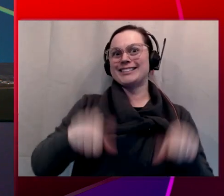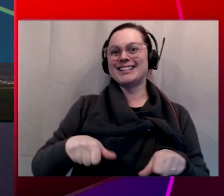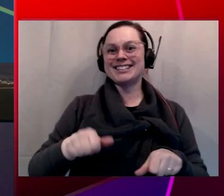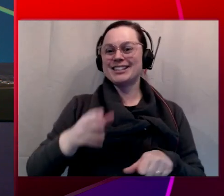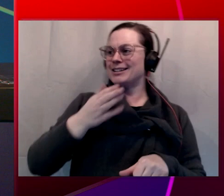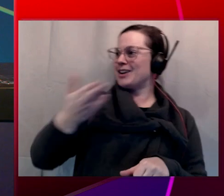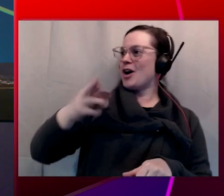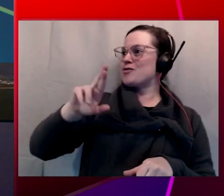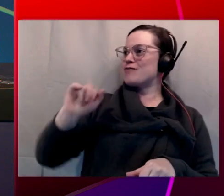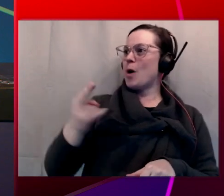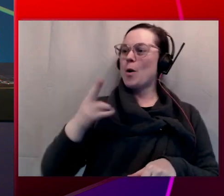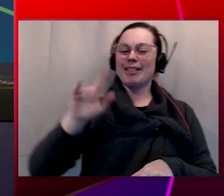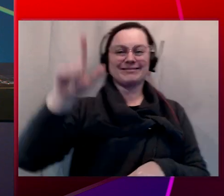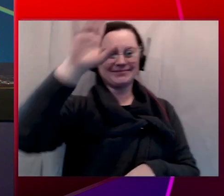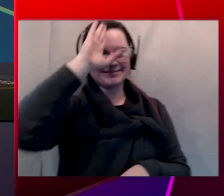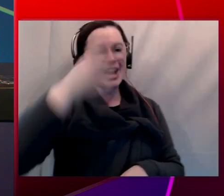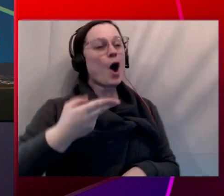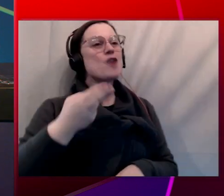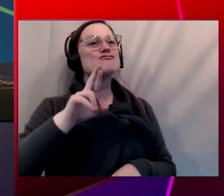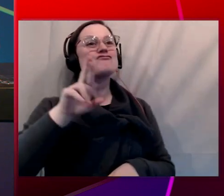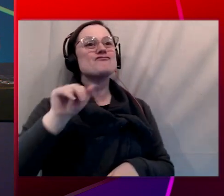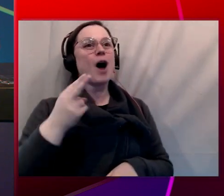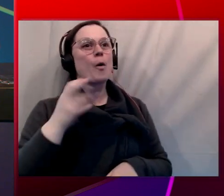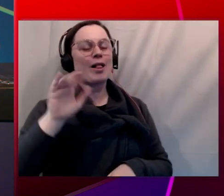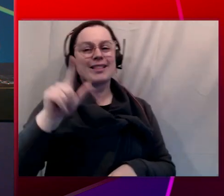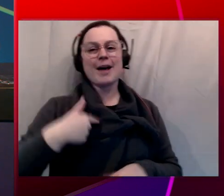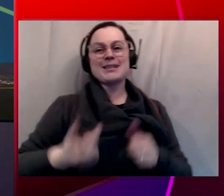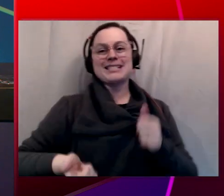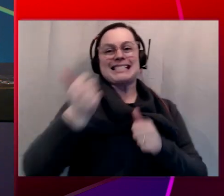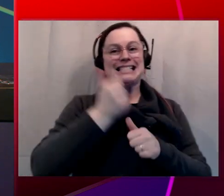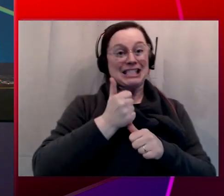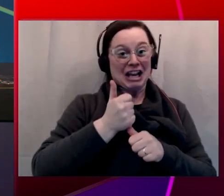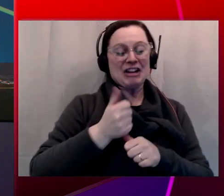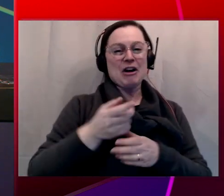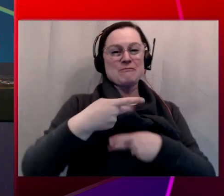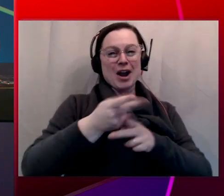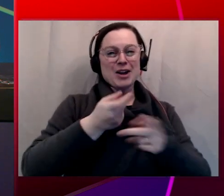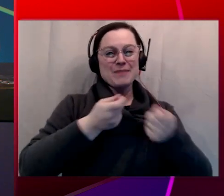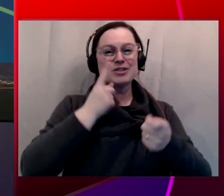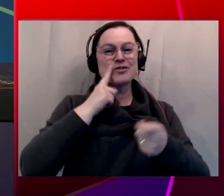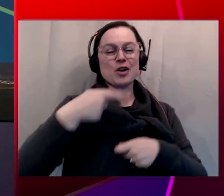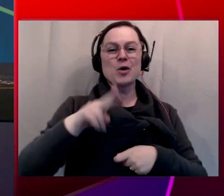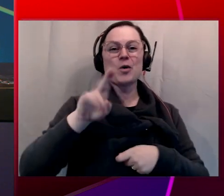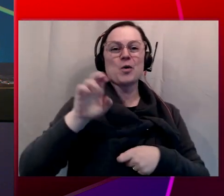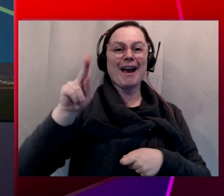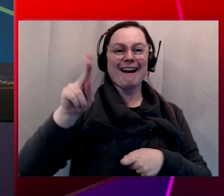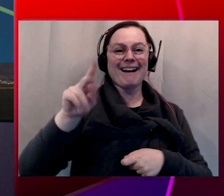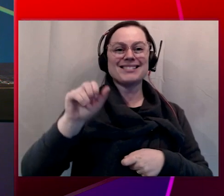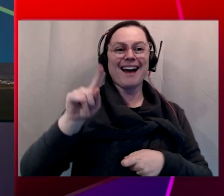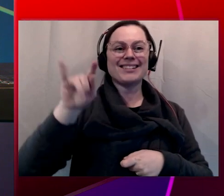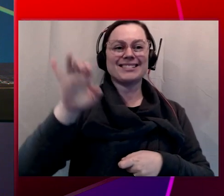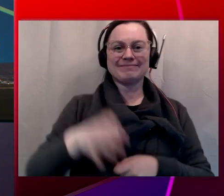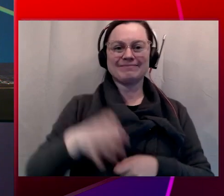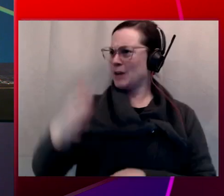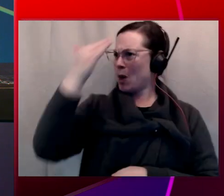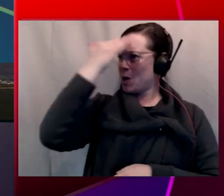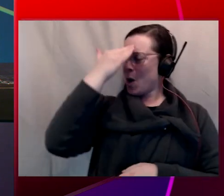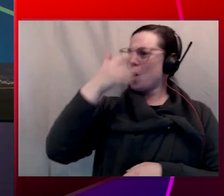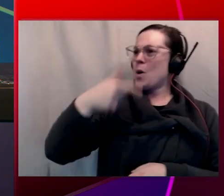My name is Rahul Eshwar. I'm a senior product manager with QuickSight. All so QuickSight. I know QuickSight is involved with